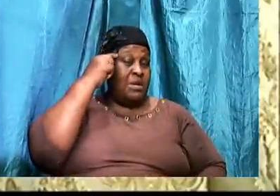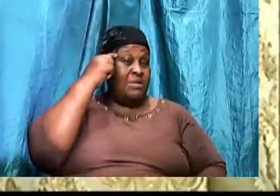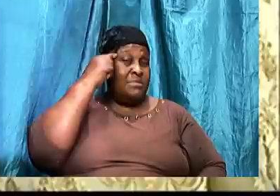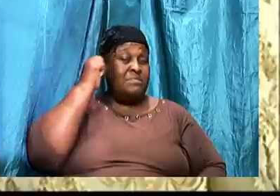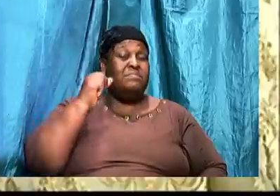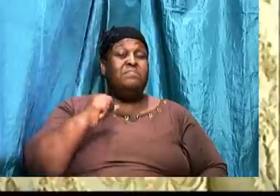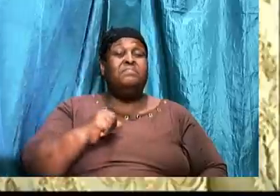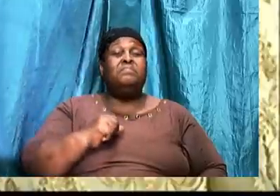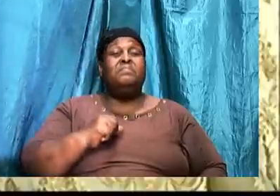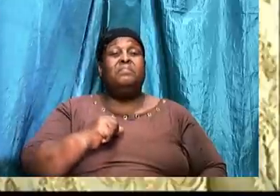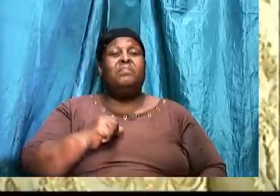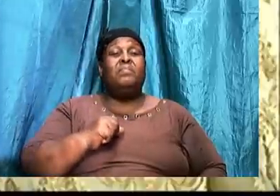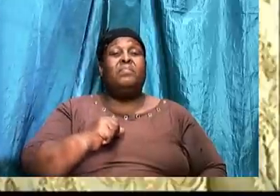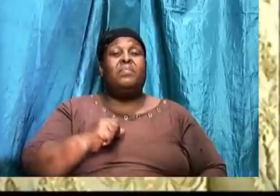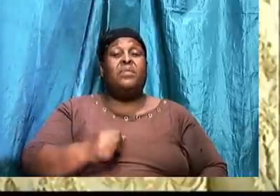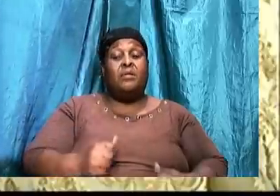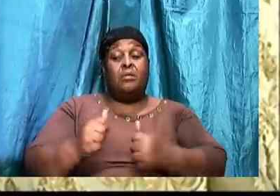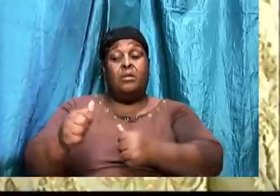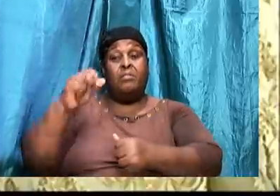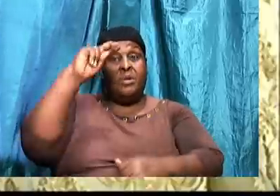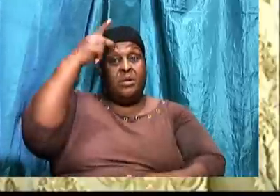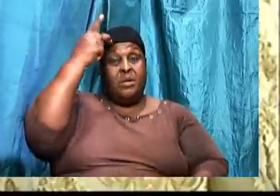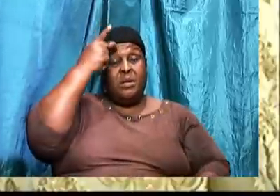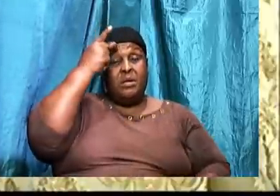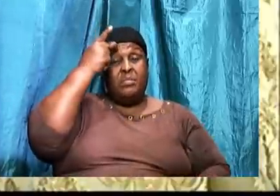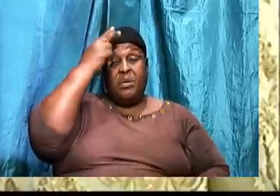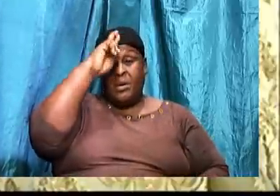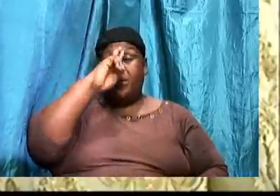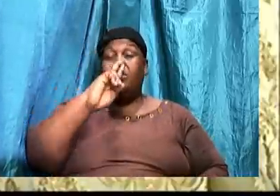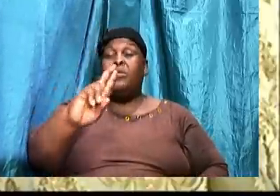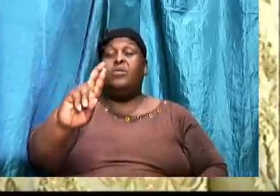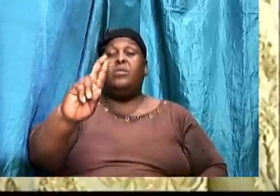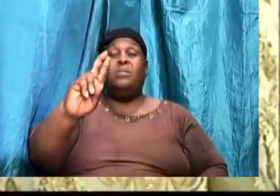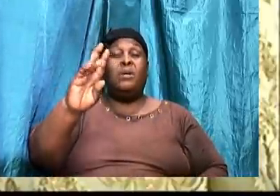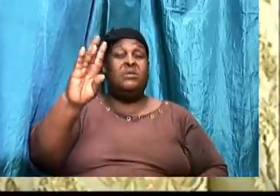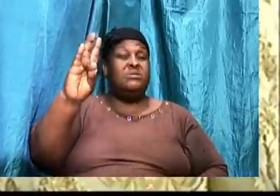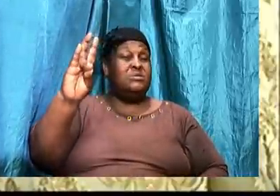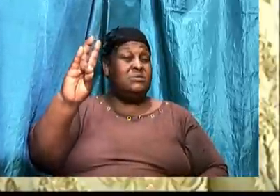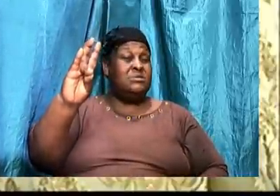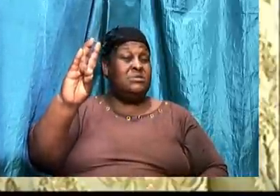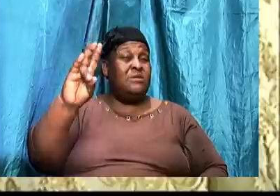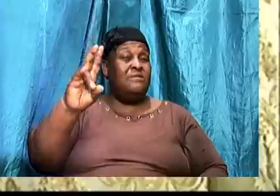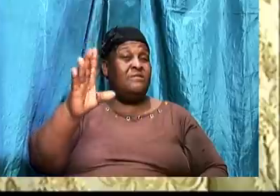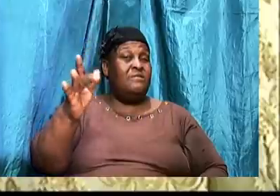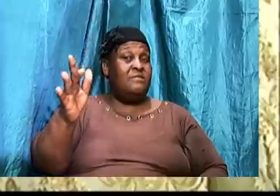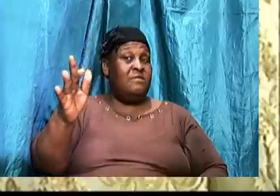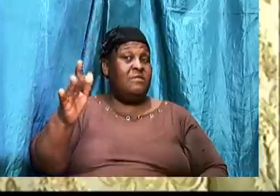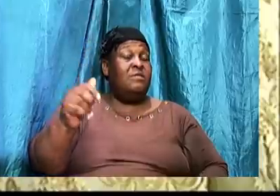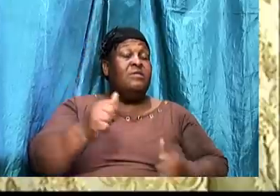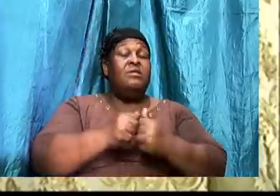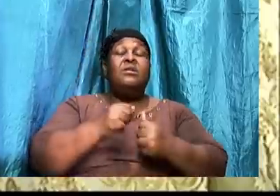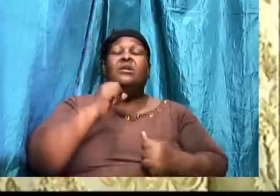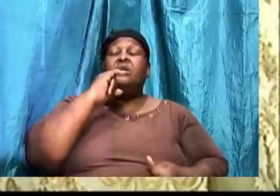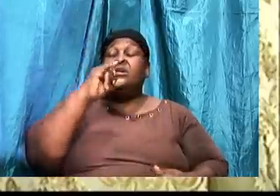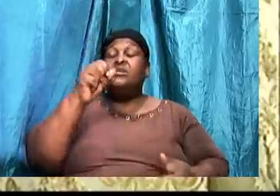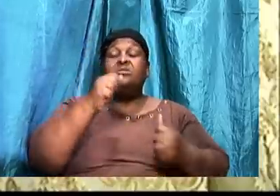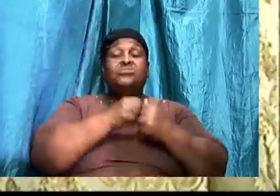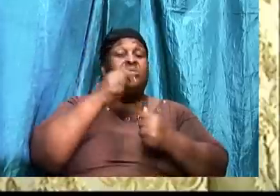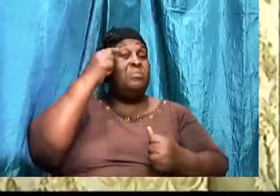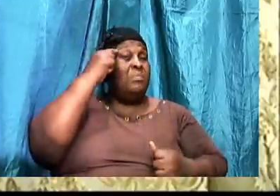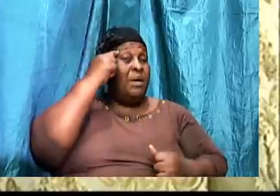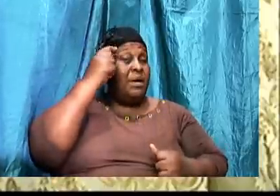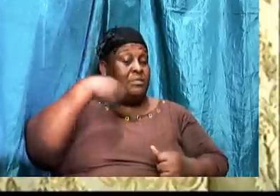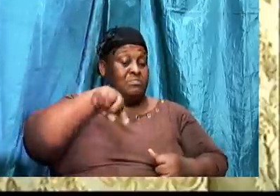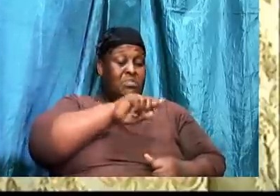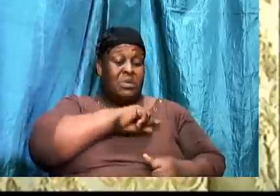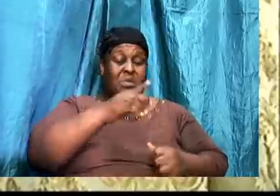The apostle said in Romans 7.25, it is with the mind that we serve